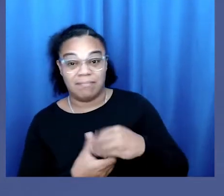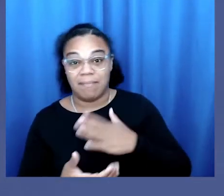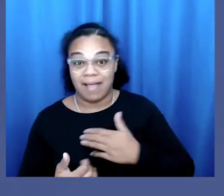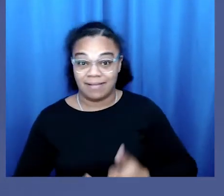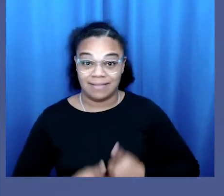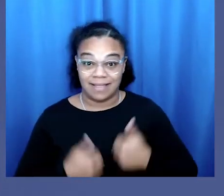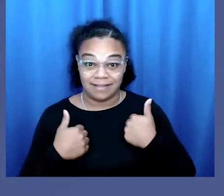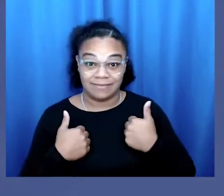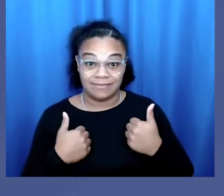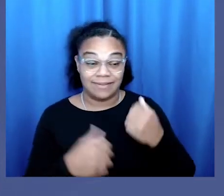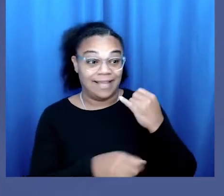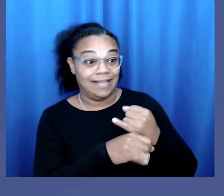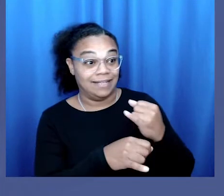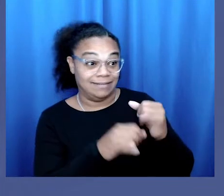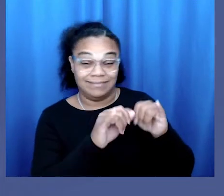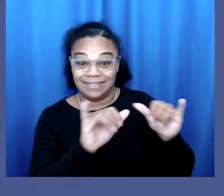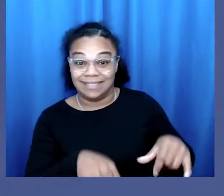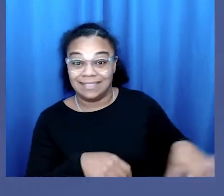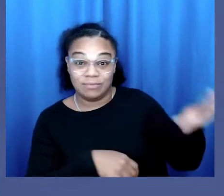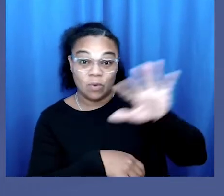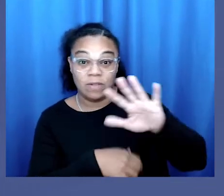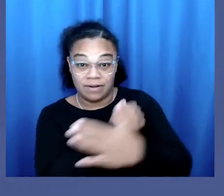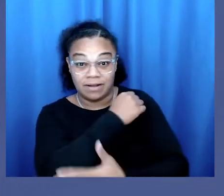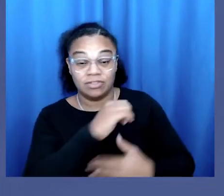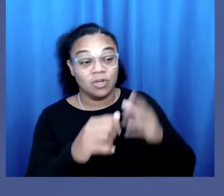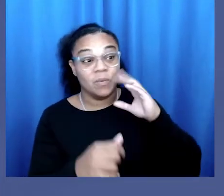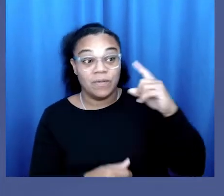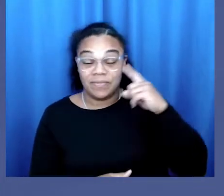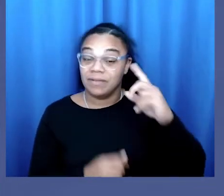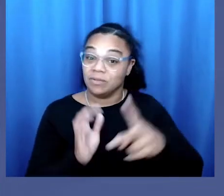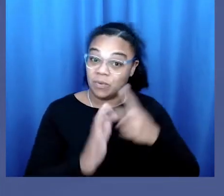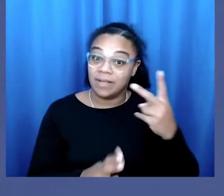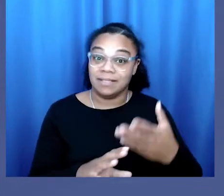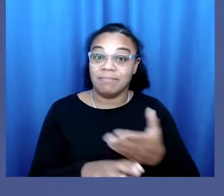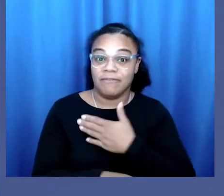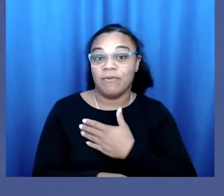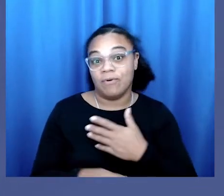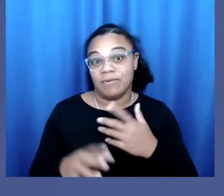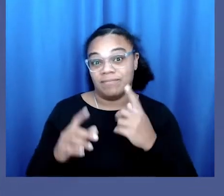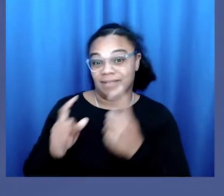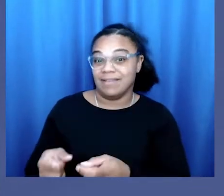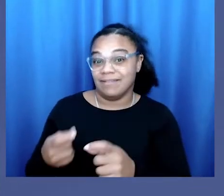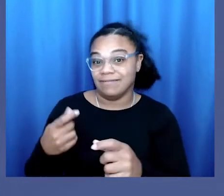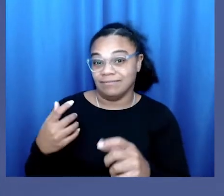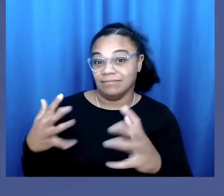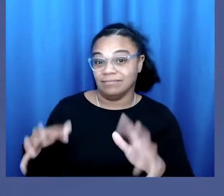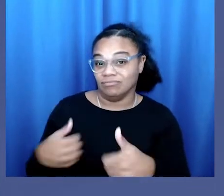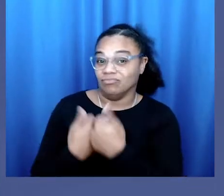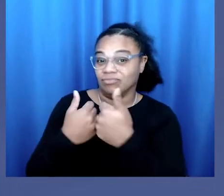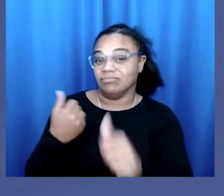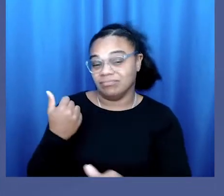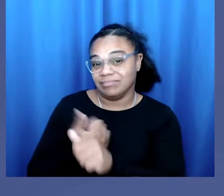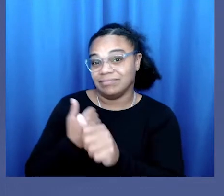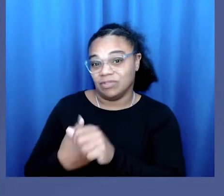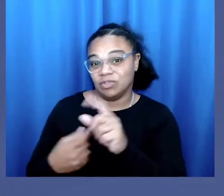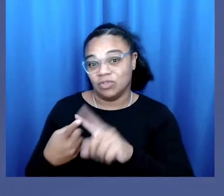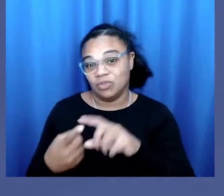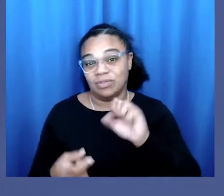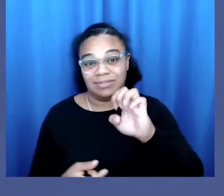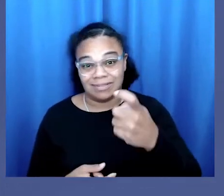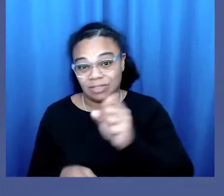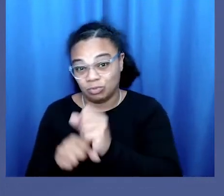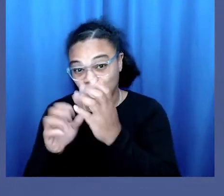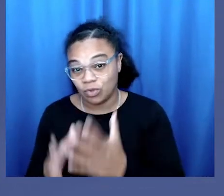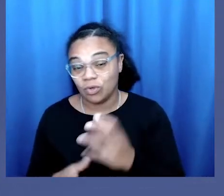Institutions around the country will think twice before bringing harm to someone based on sex work or slut-shaming. Most importantly, let this victory be the